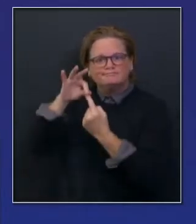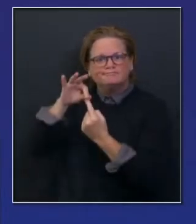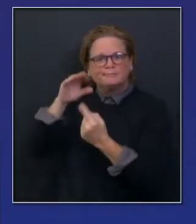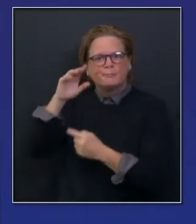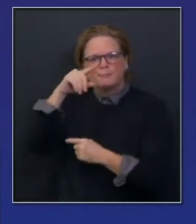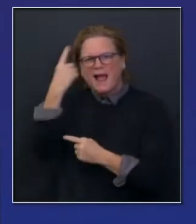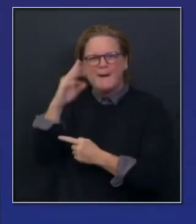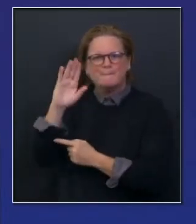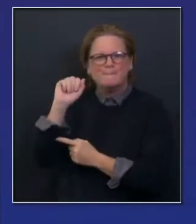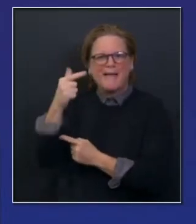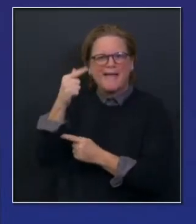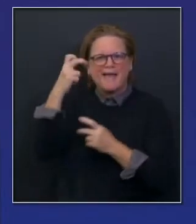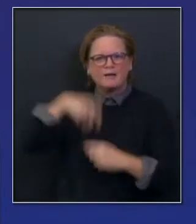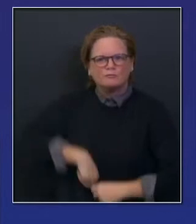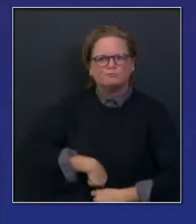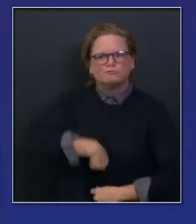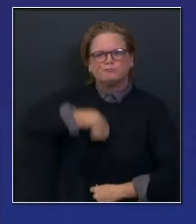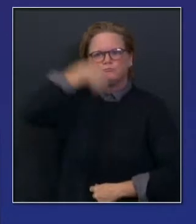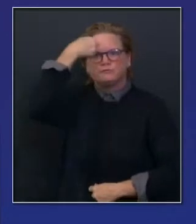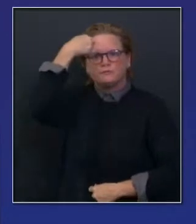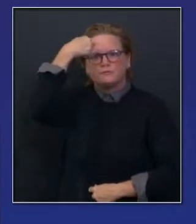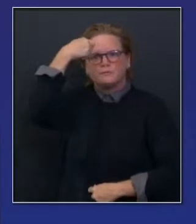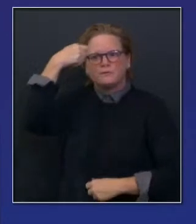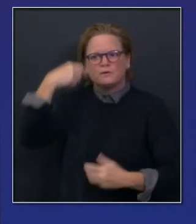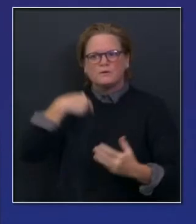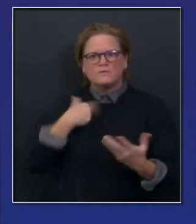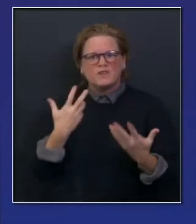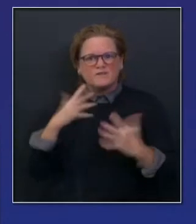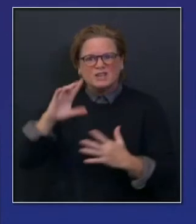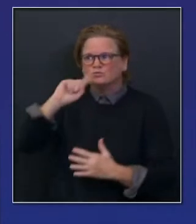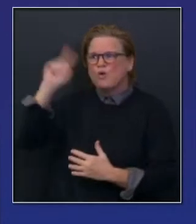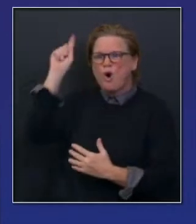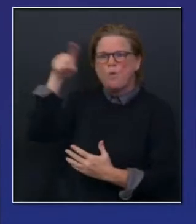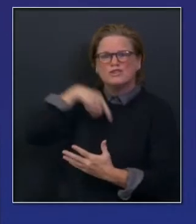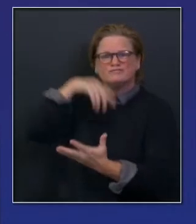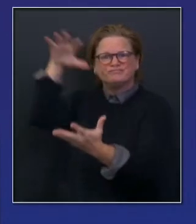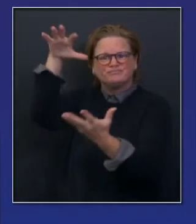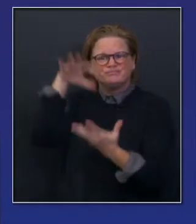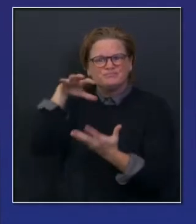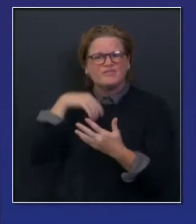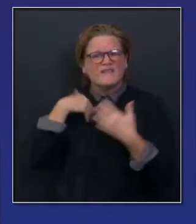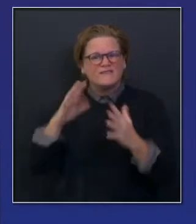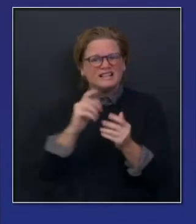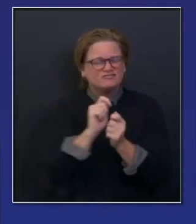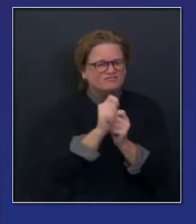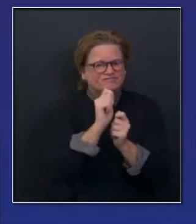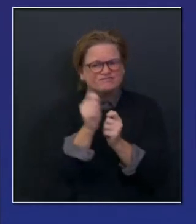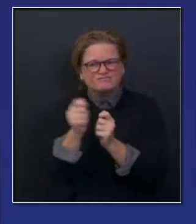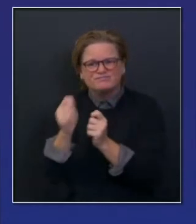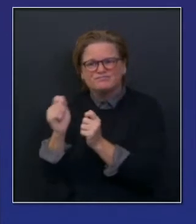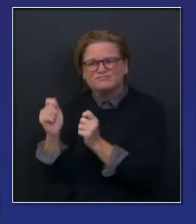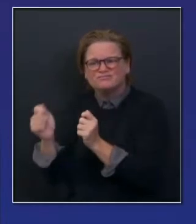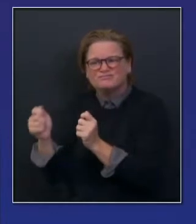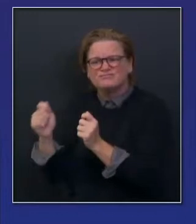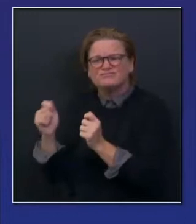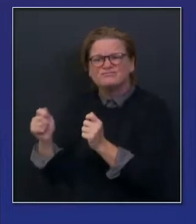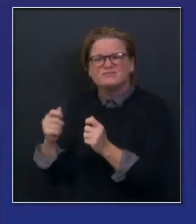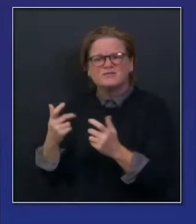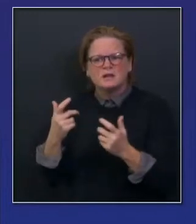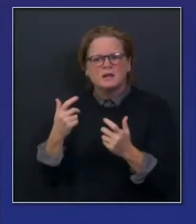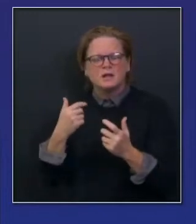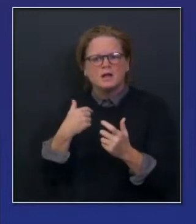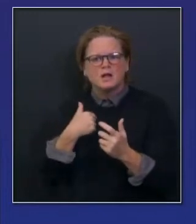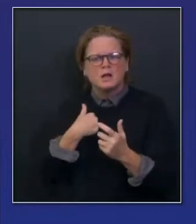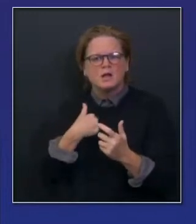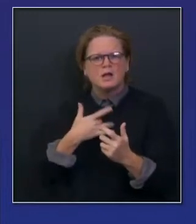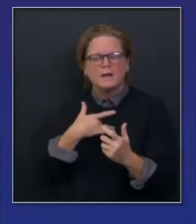San Diego, Los Angeles, and your counties. That should be sobering. I don't say that, you know, I don't